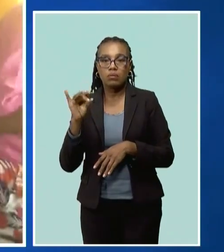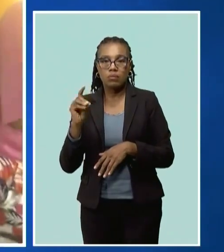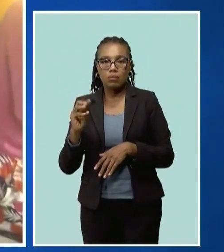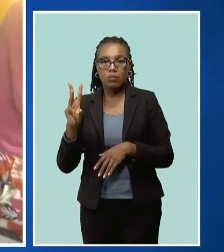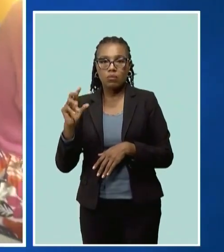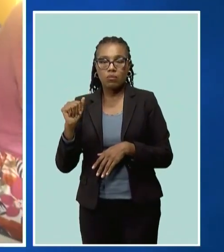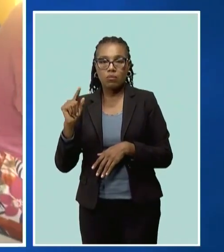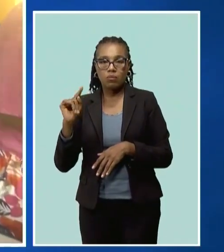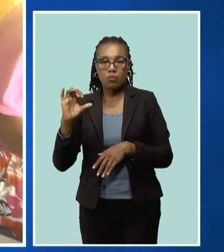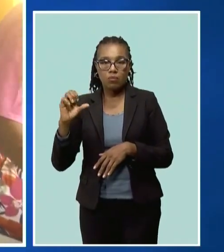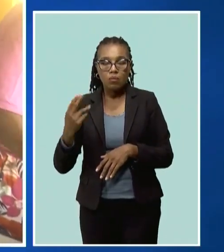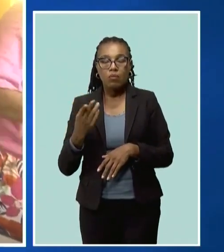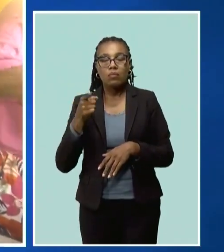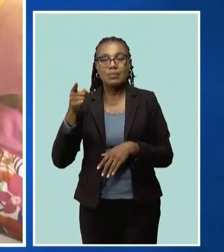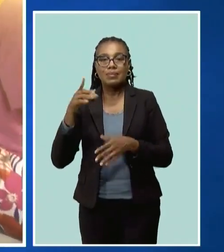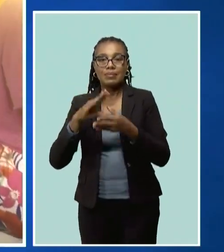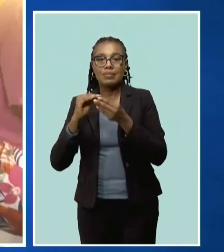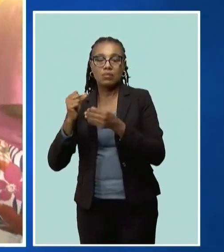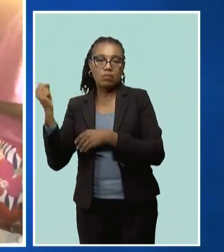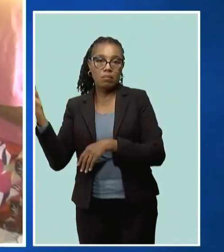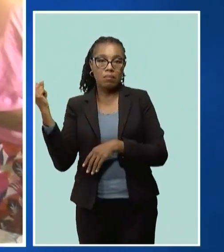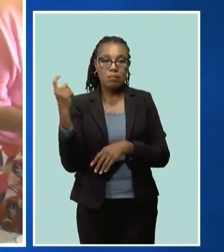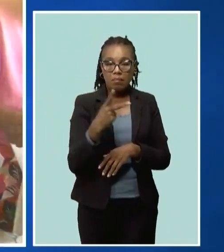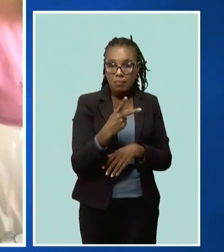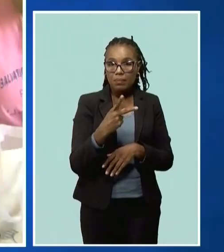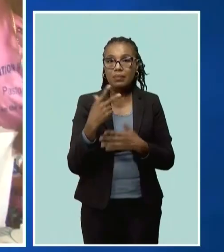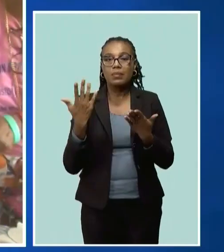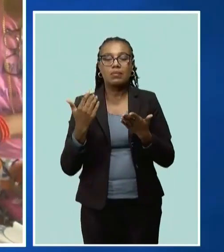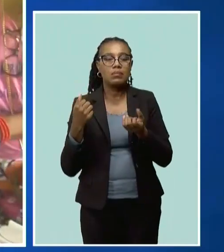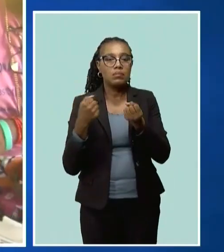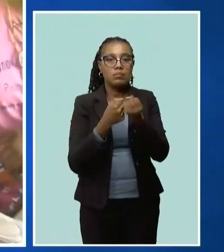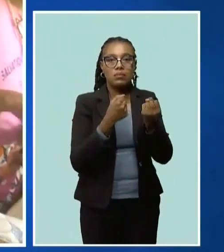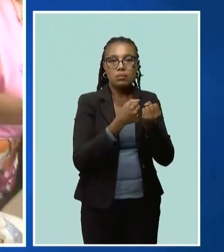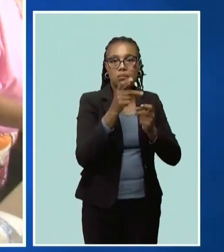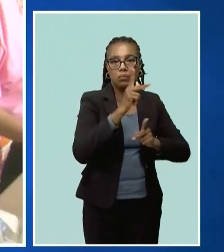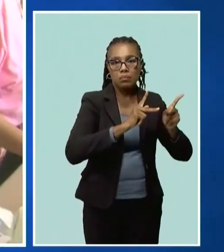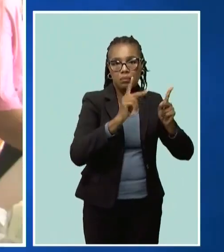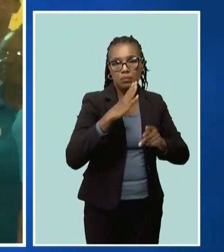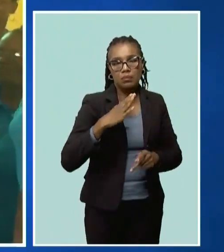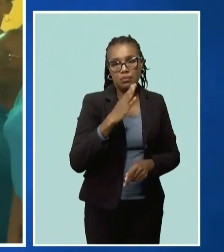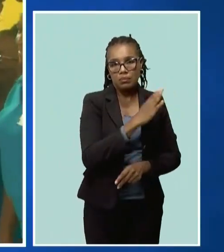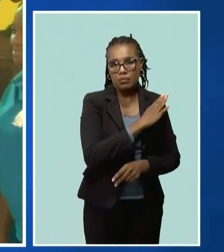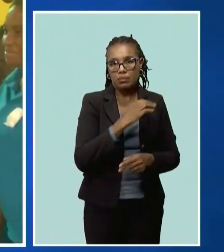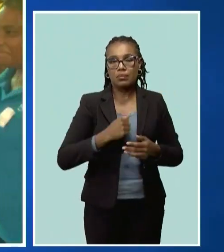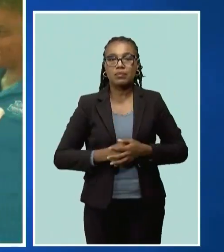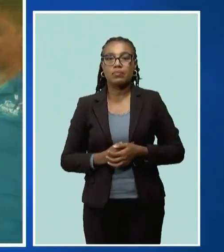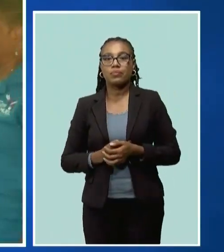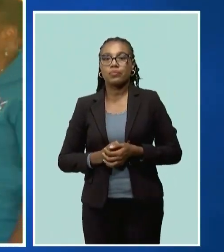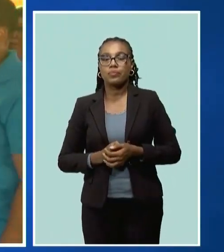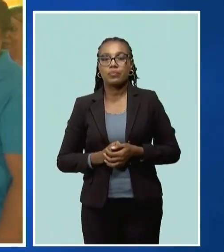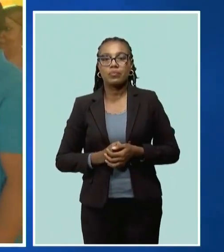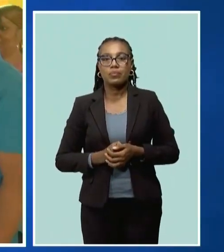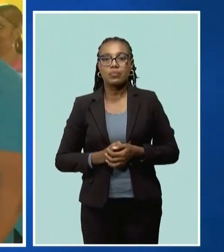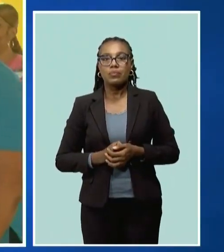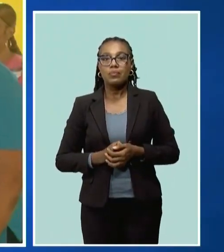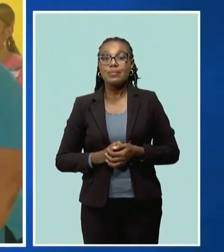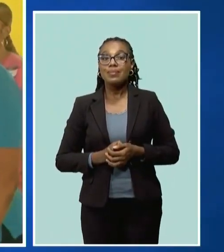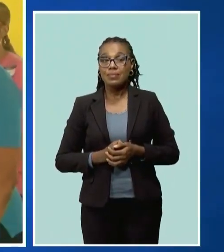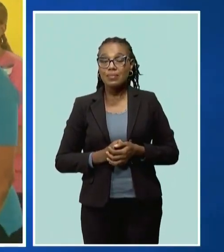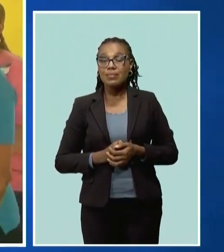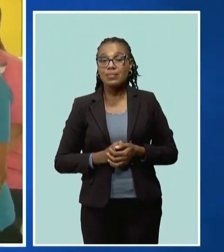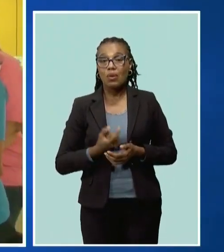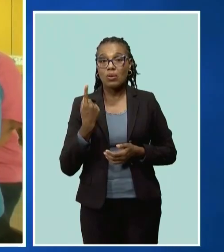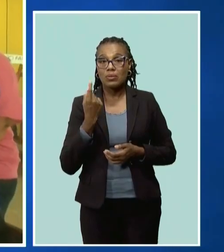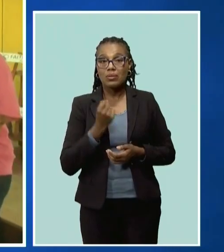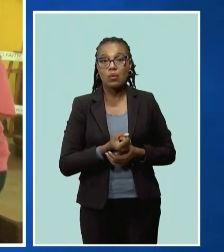he's always had a dream of returning to give back to the community. We will be giving out to over 100